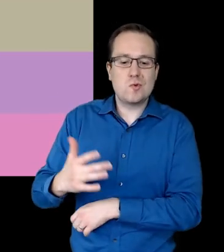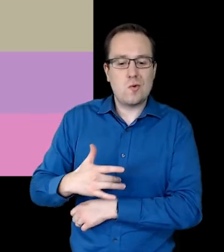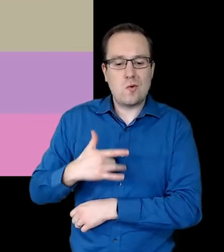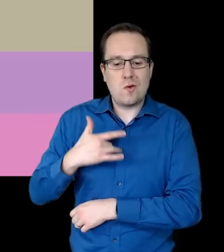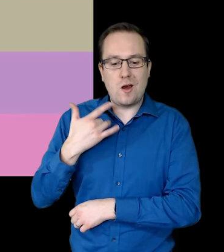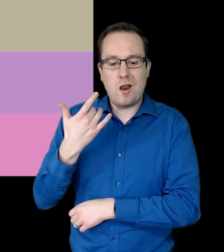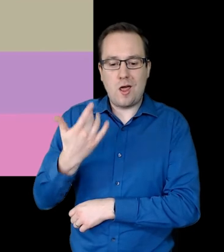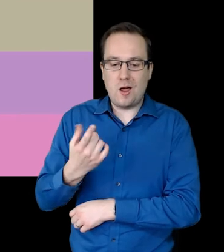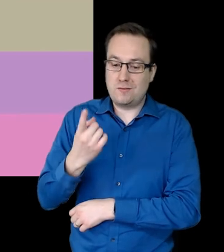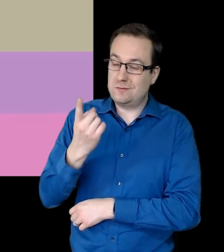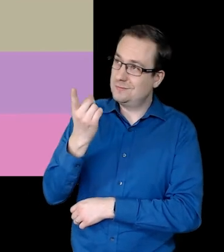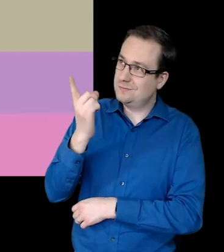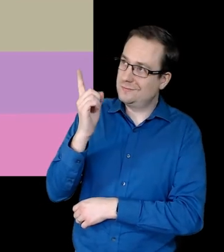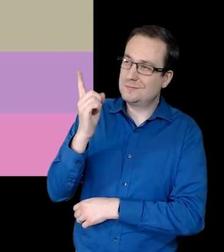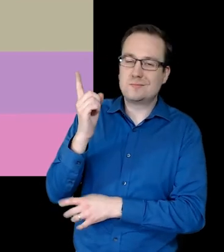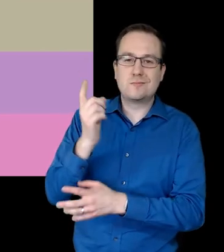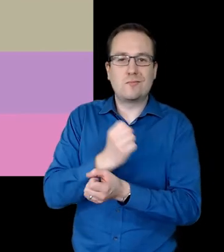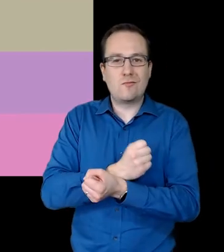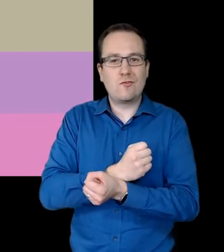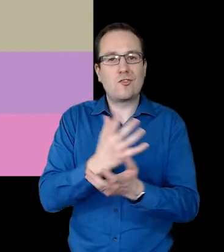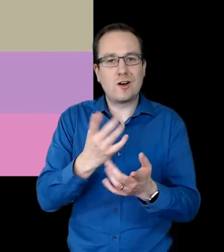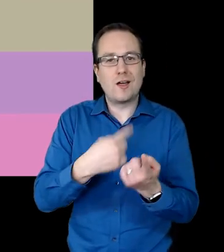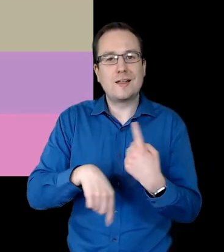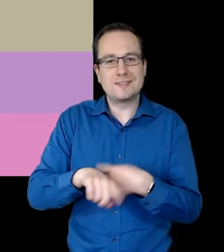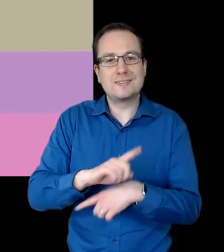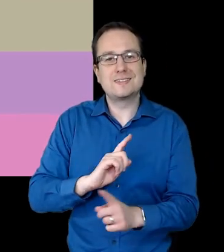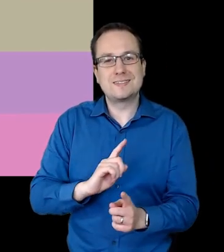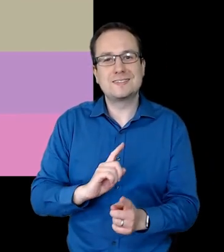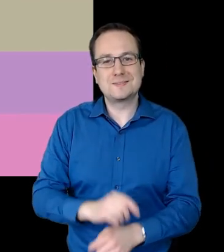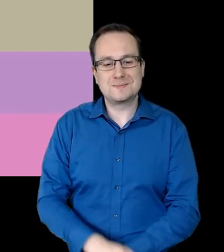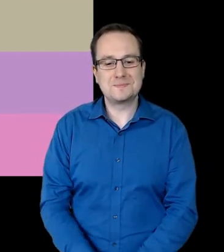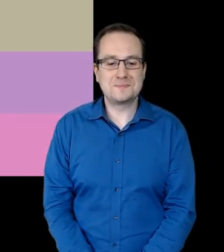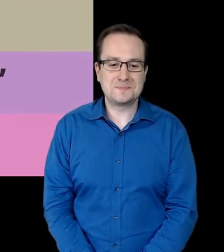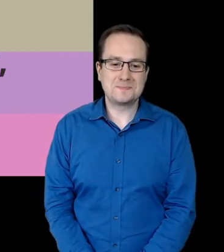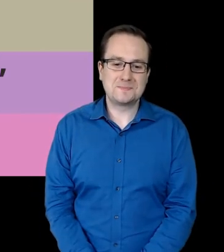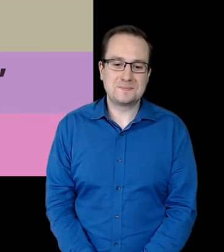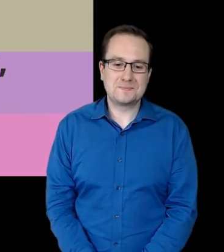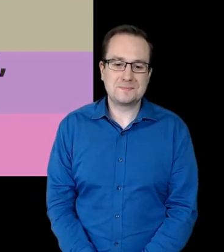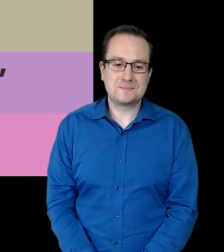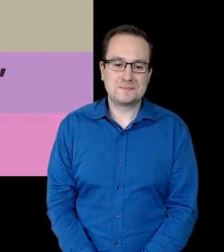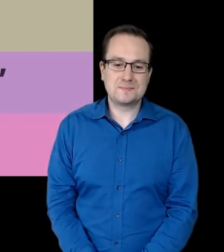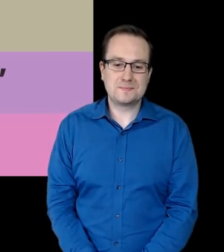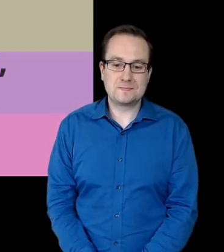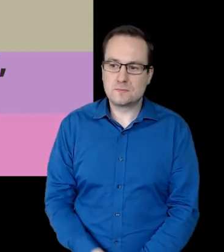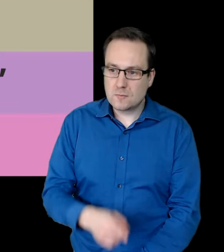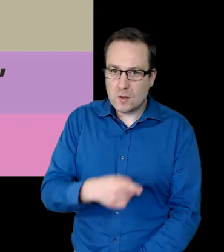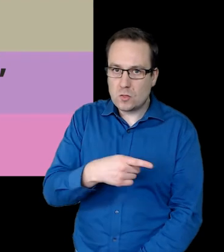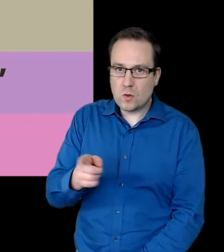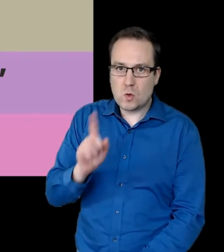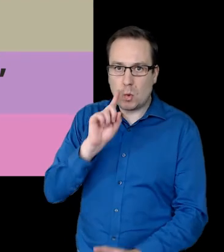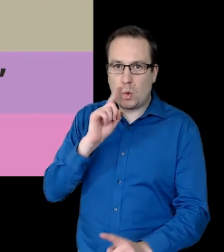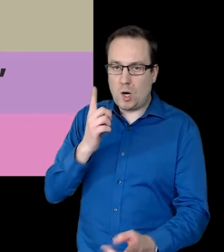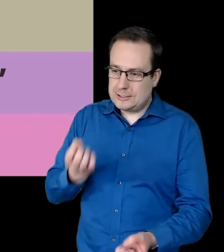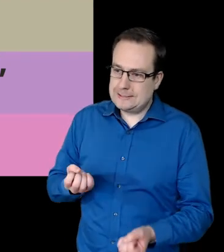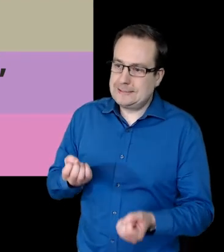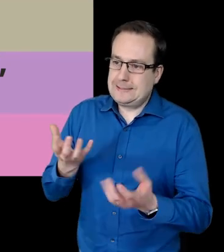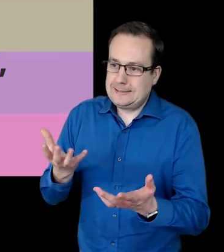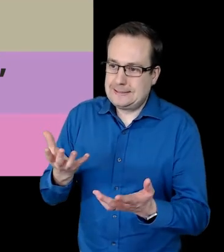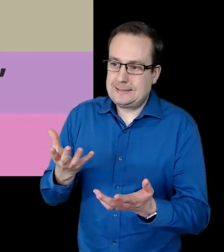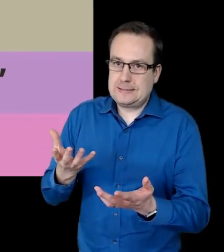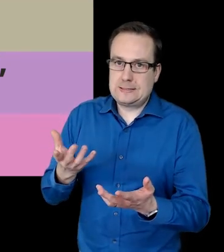Christ who sets us free. We'll give a